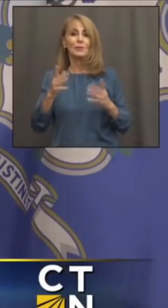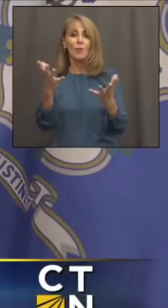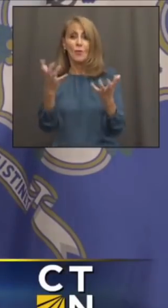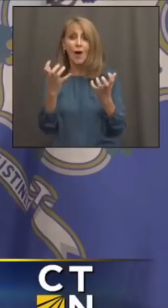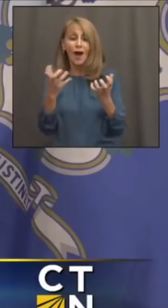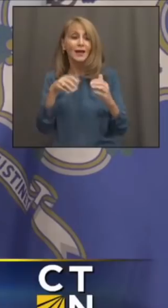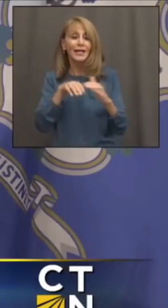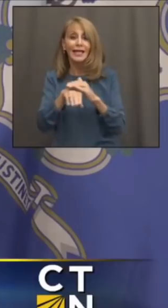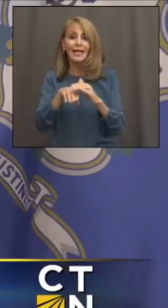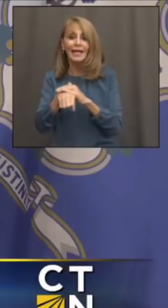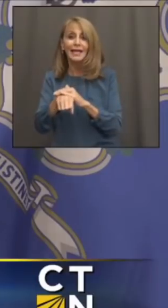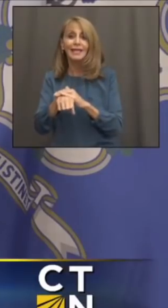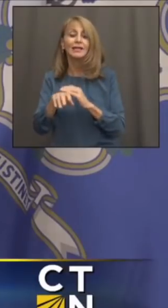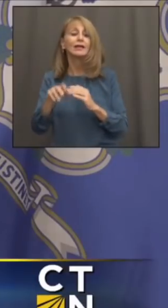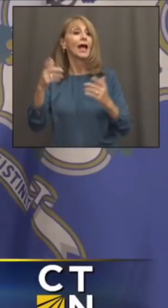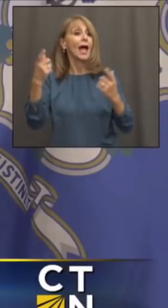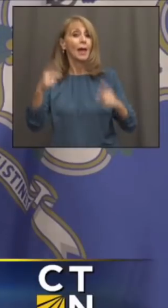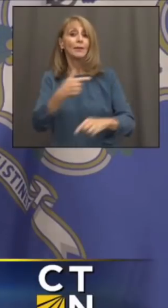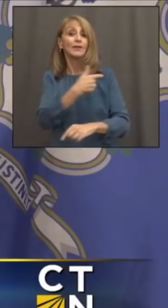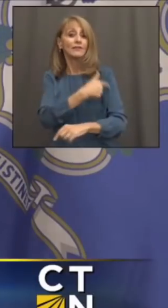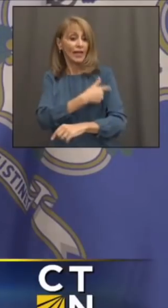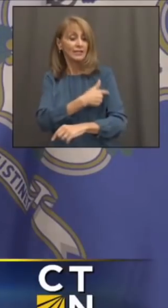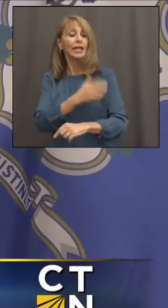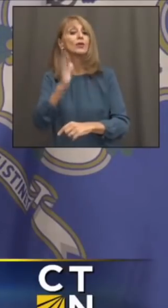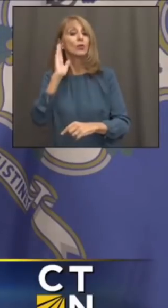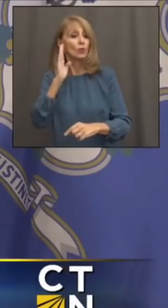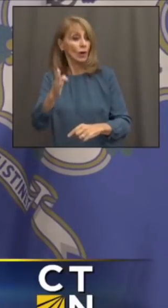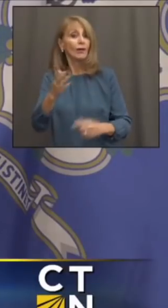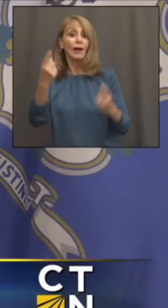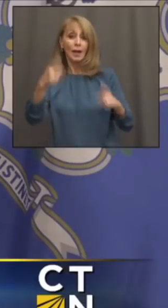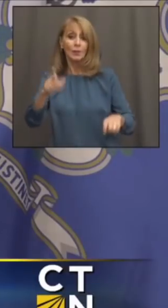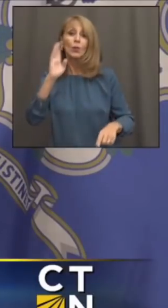get back. And if everybody is vaccinated, they'll get back even sooner.